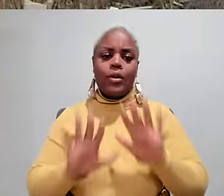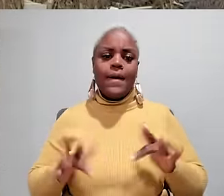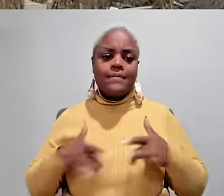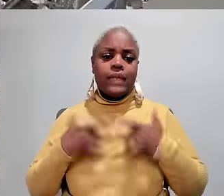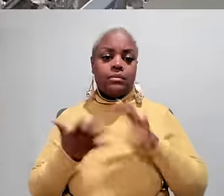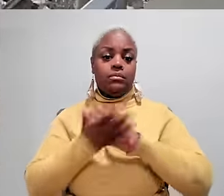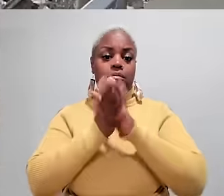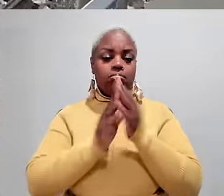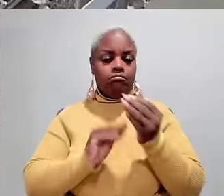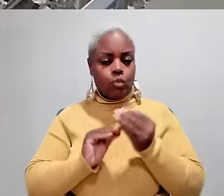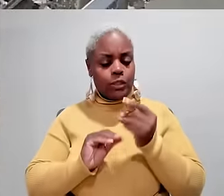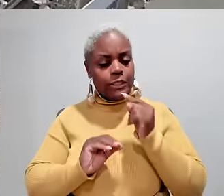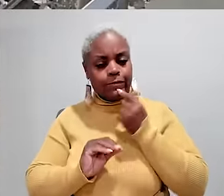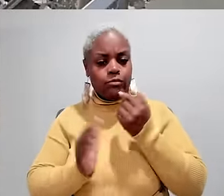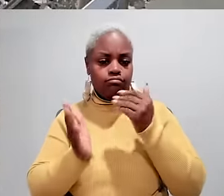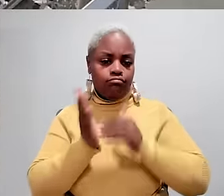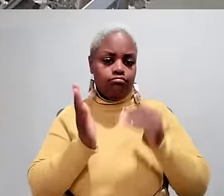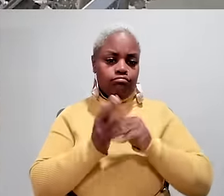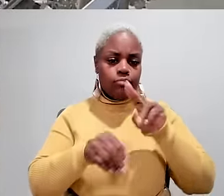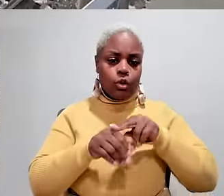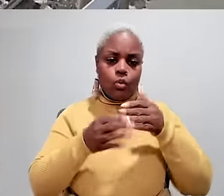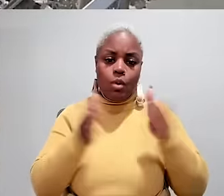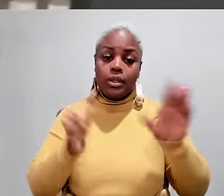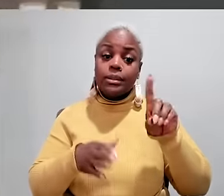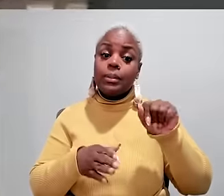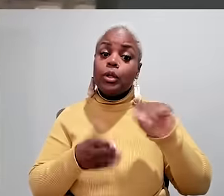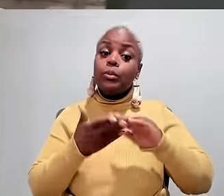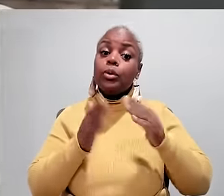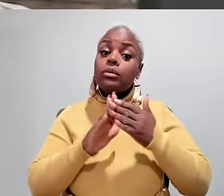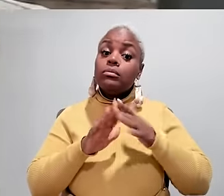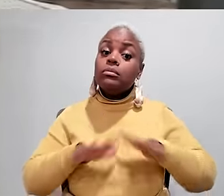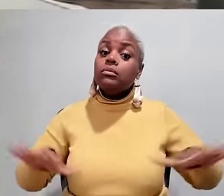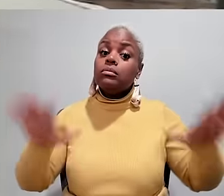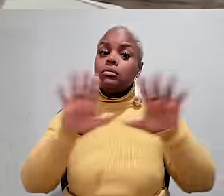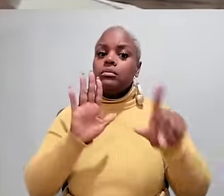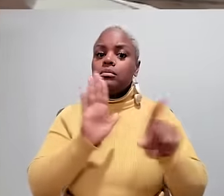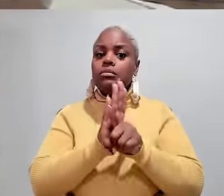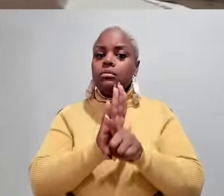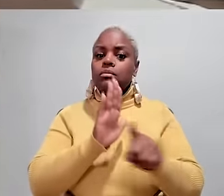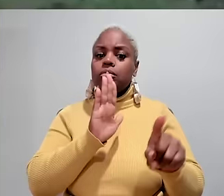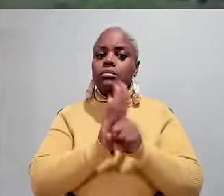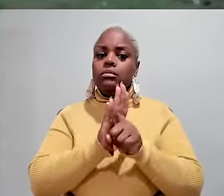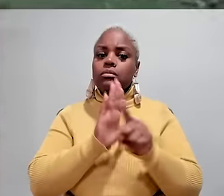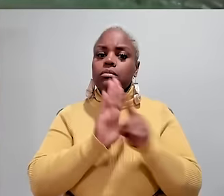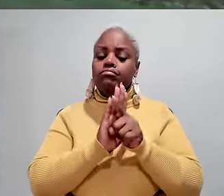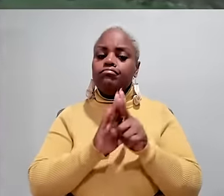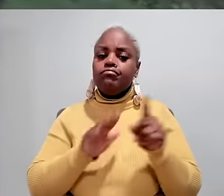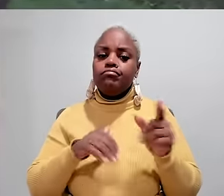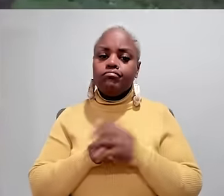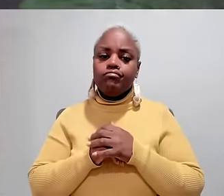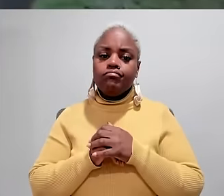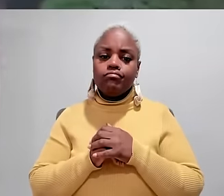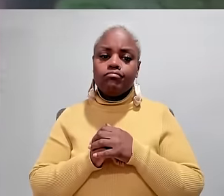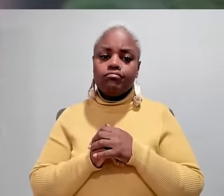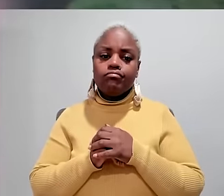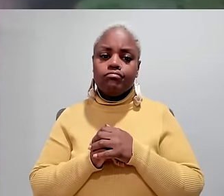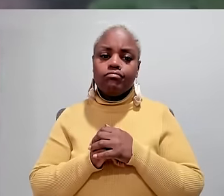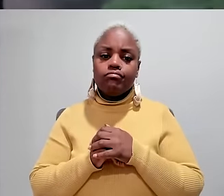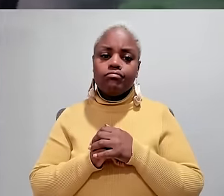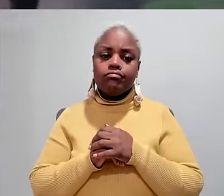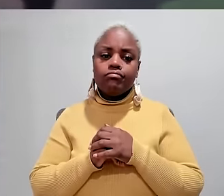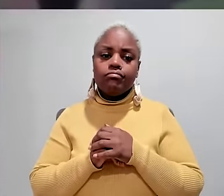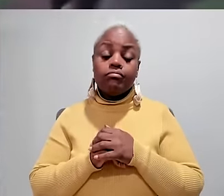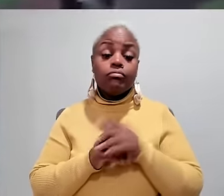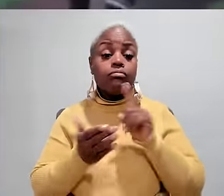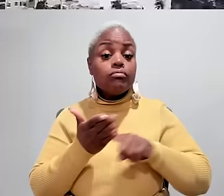worsens, with extreme weather events becoming more severe and frequent nationwide, the disability community is